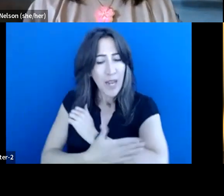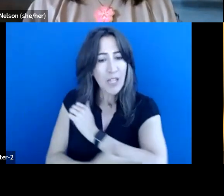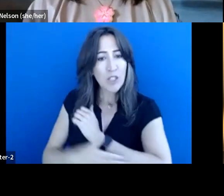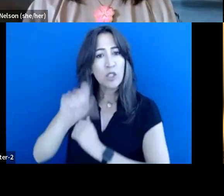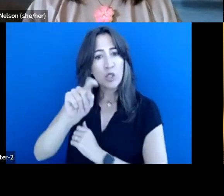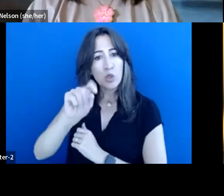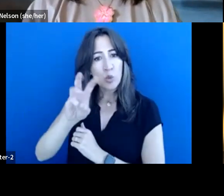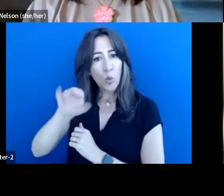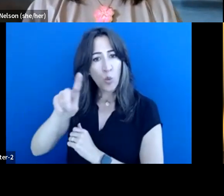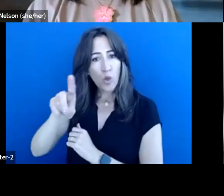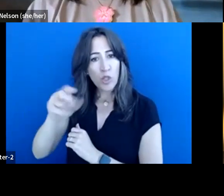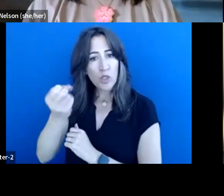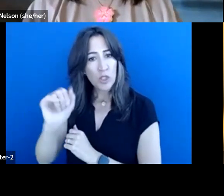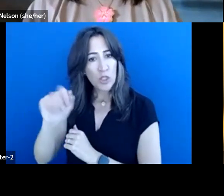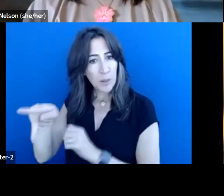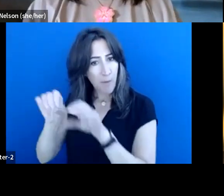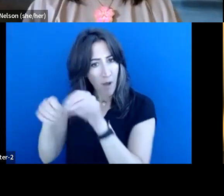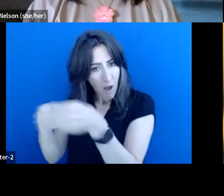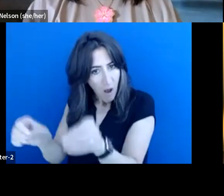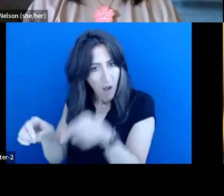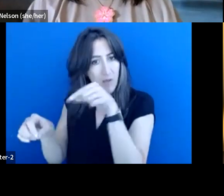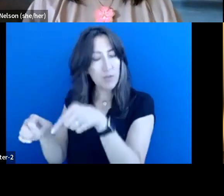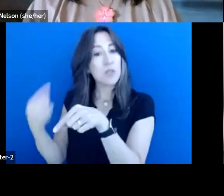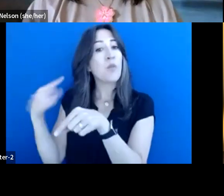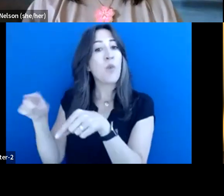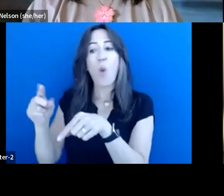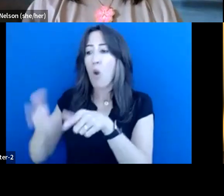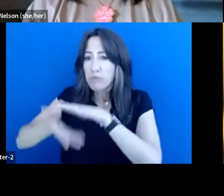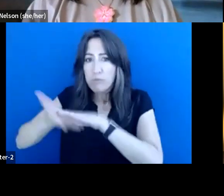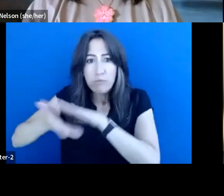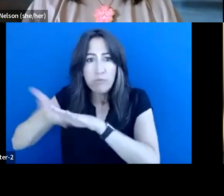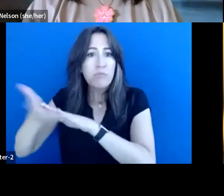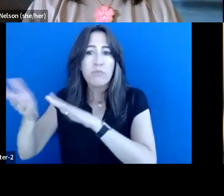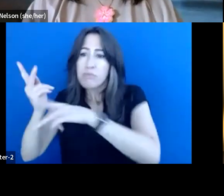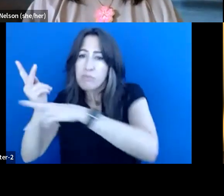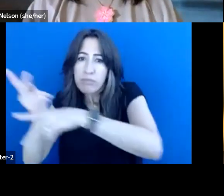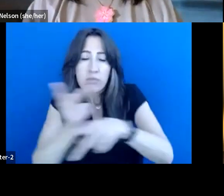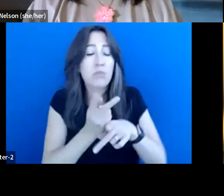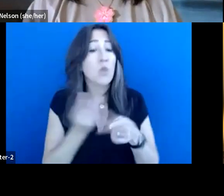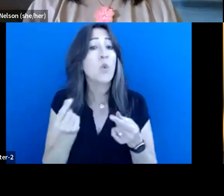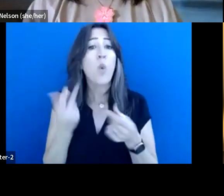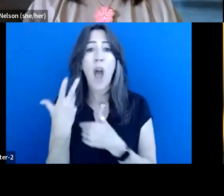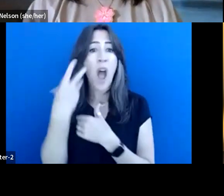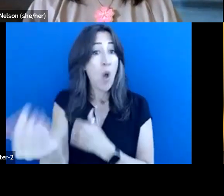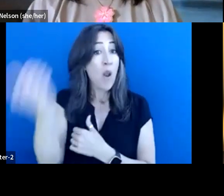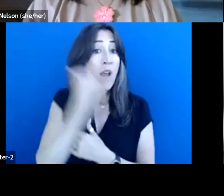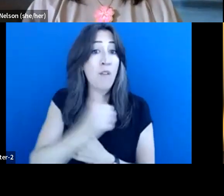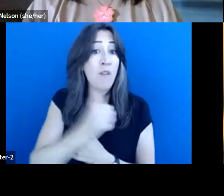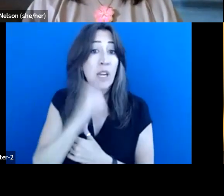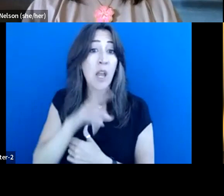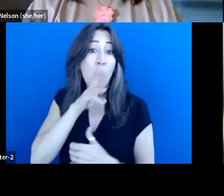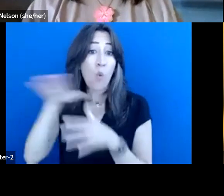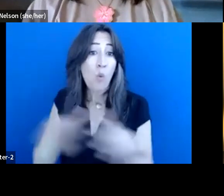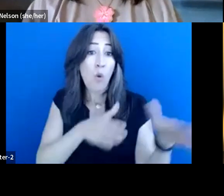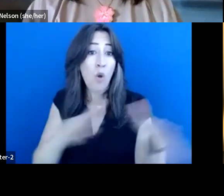And the stewardship offices are wonderful. They go out onto the ocean every day collecting data,